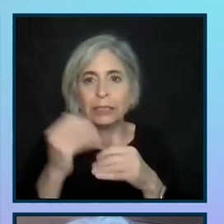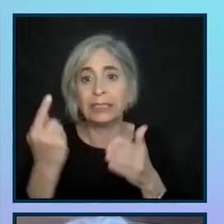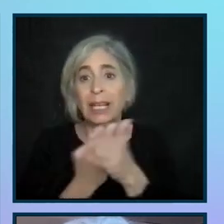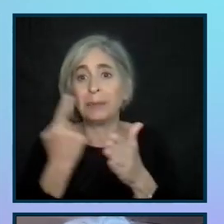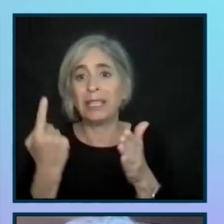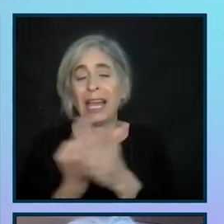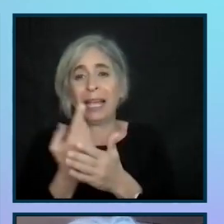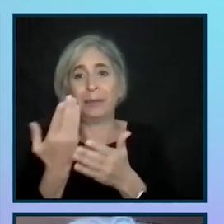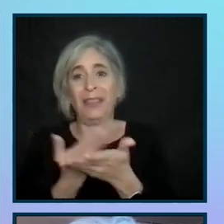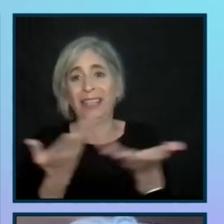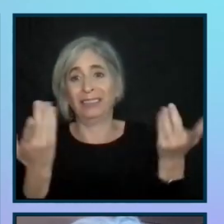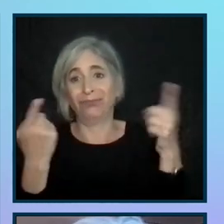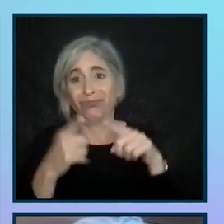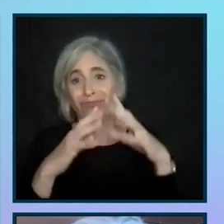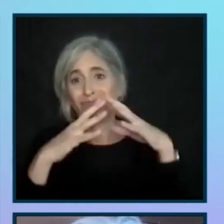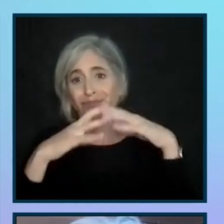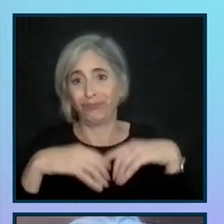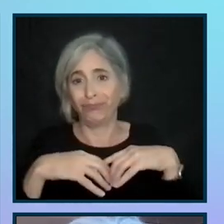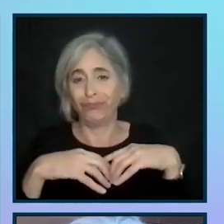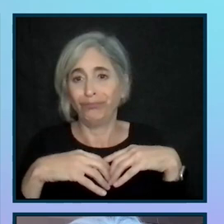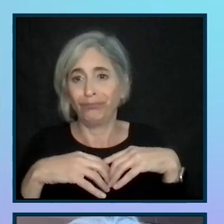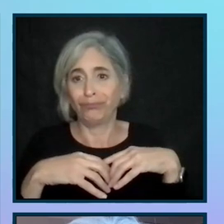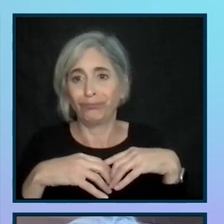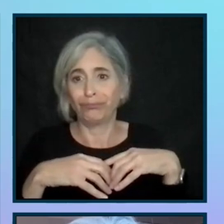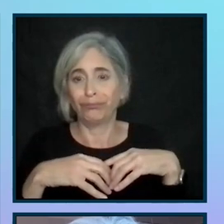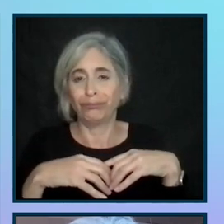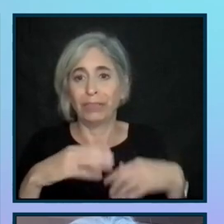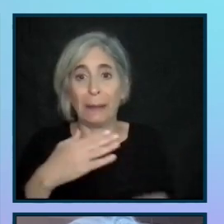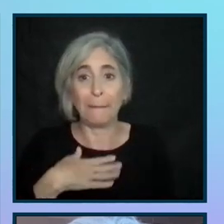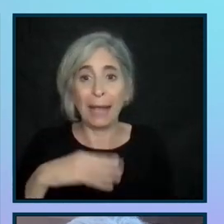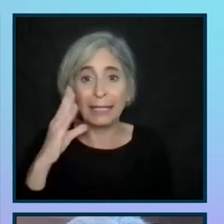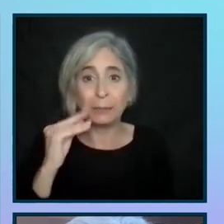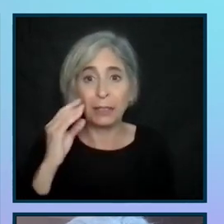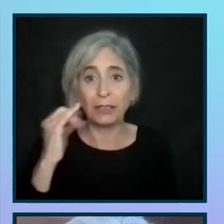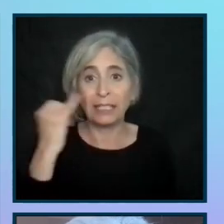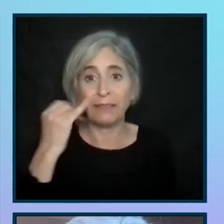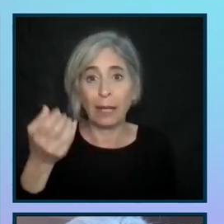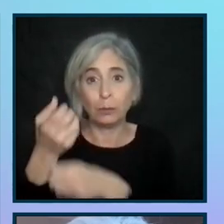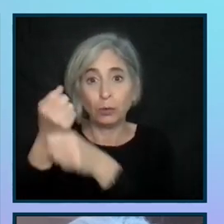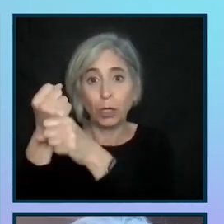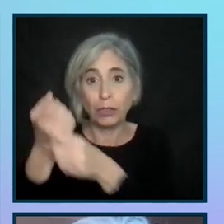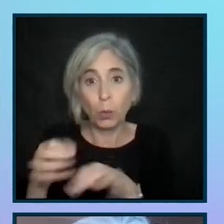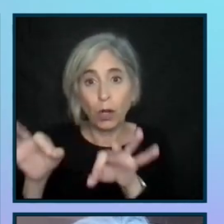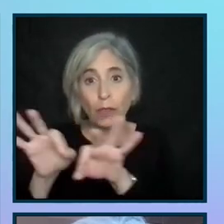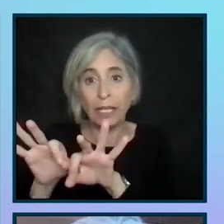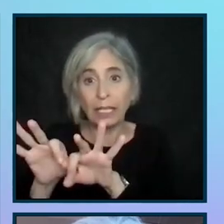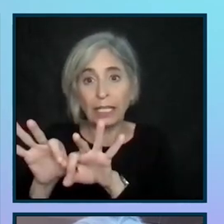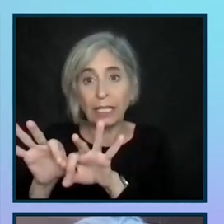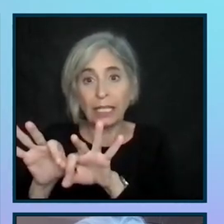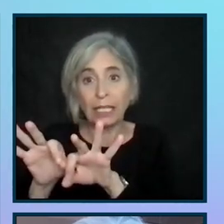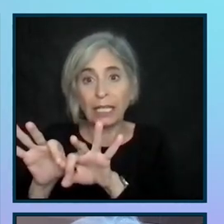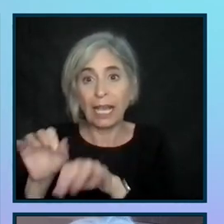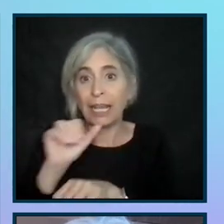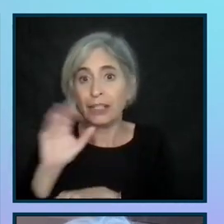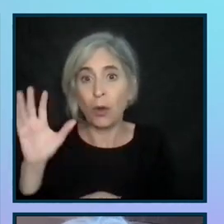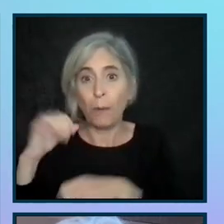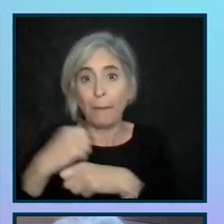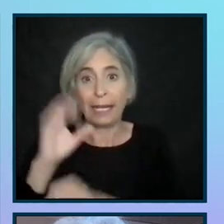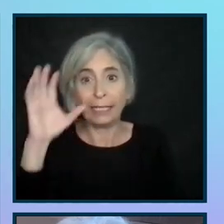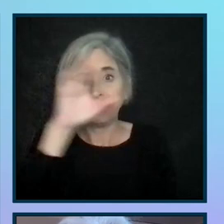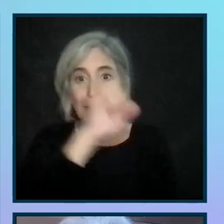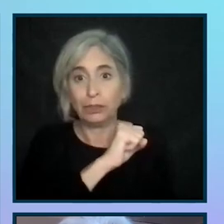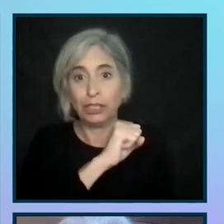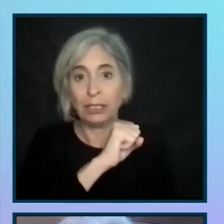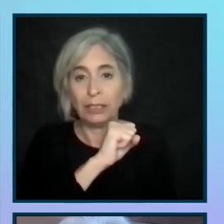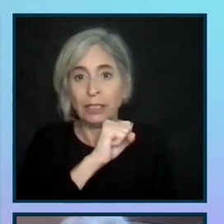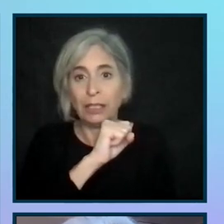But in my experience, if I'm trustworthy and I don't make assumptions, it's very hard for the